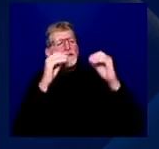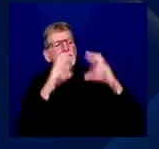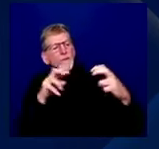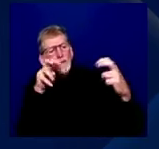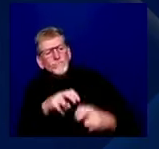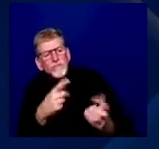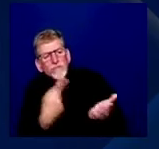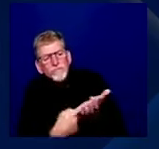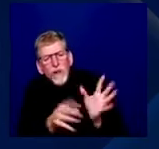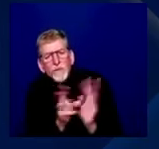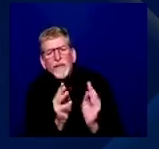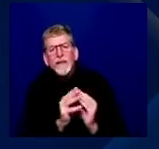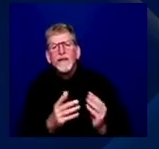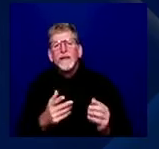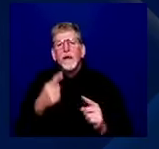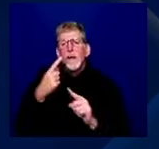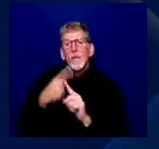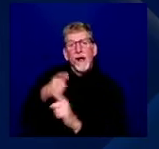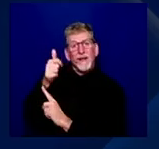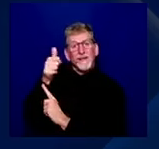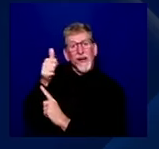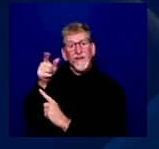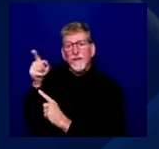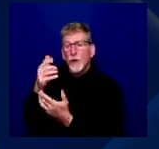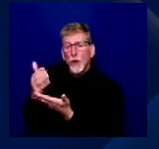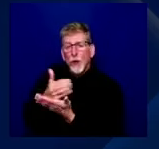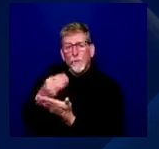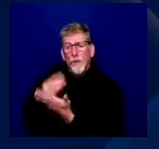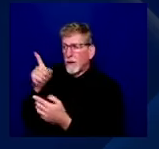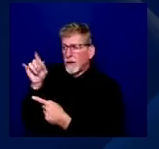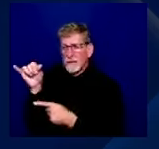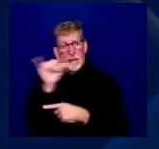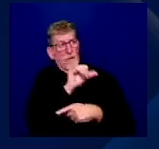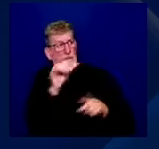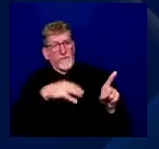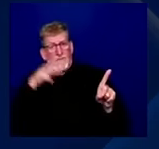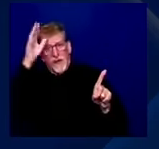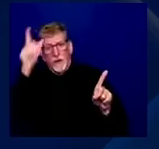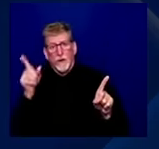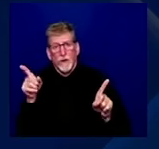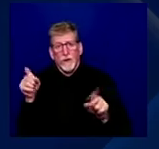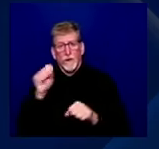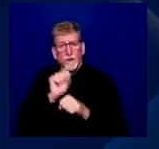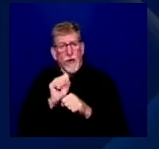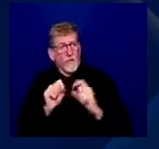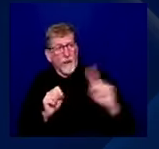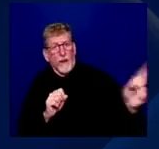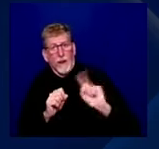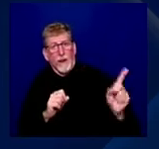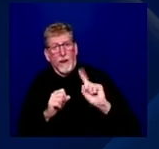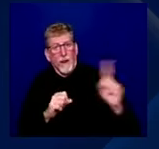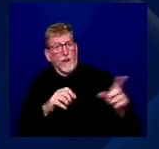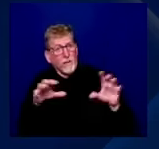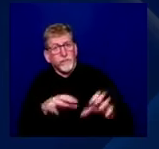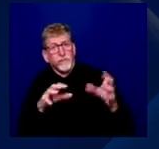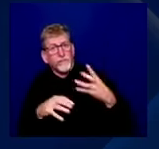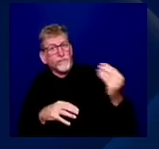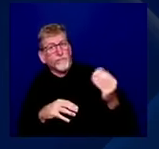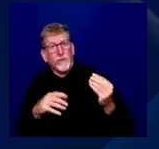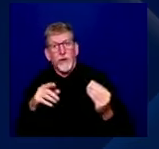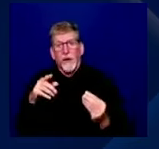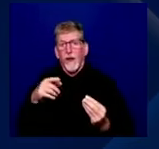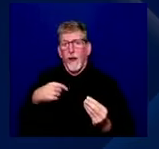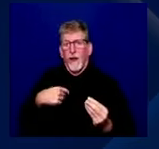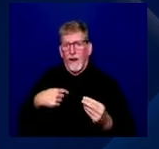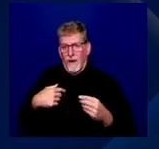a co-earner with my dad, who had a different kind of job that took him away a lot more, so he couldn't do a lot of those domestic things. And then I also